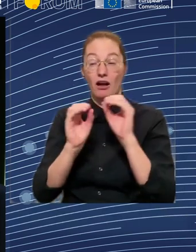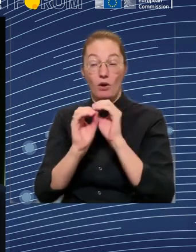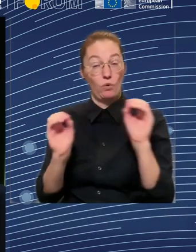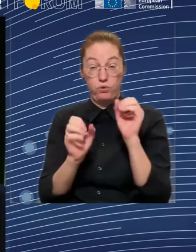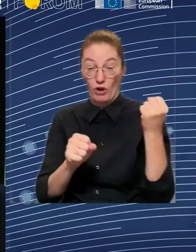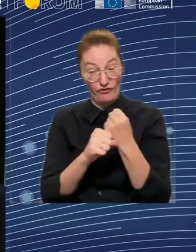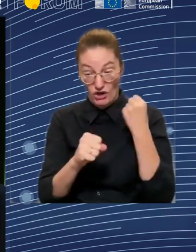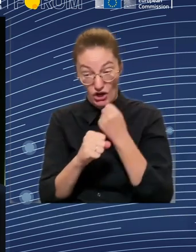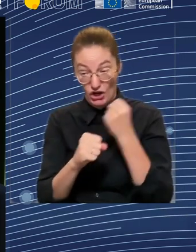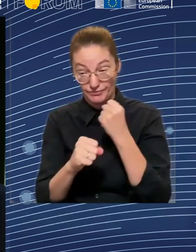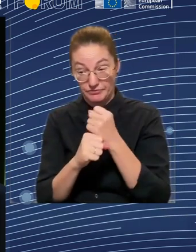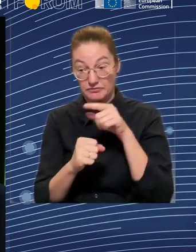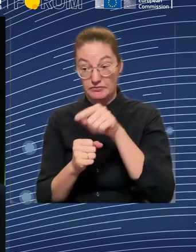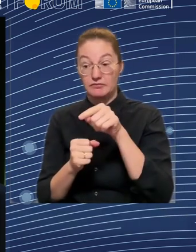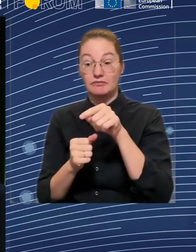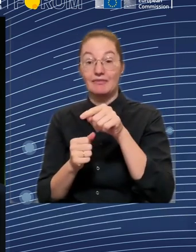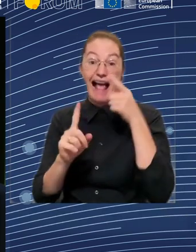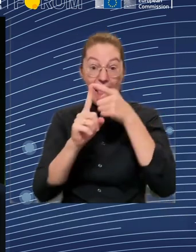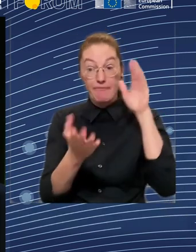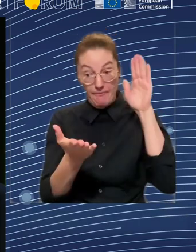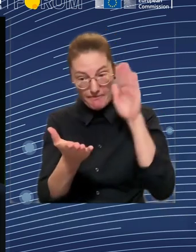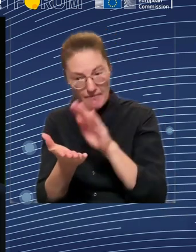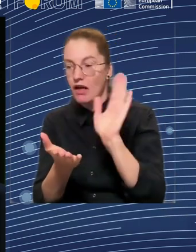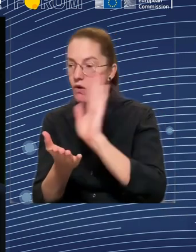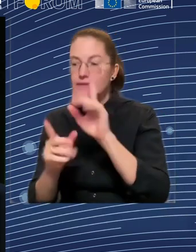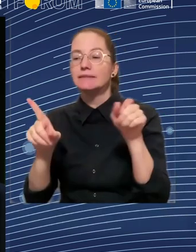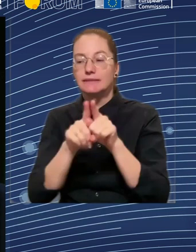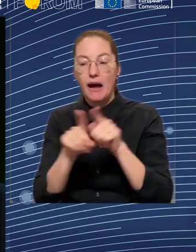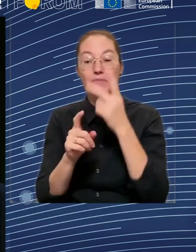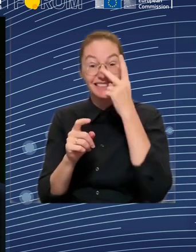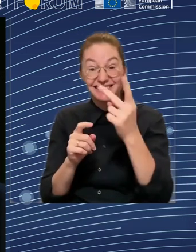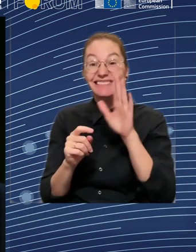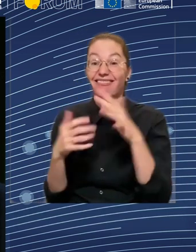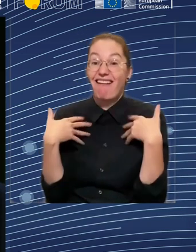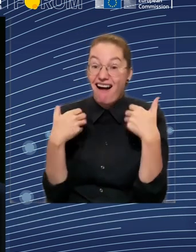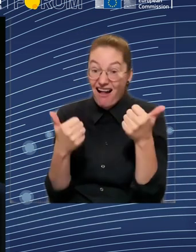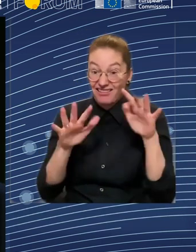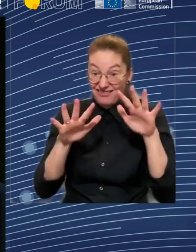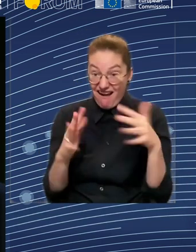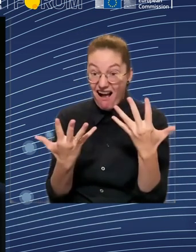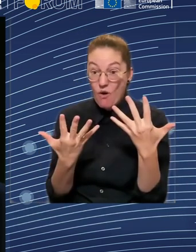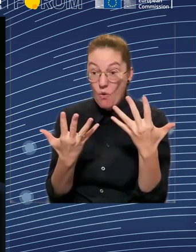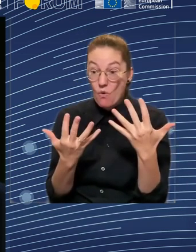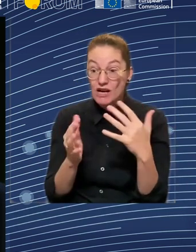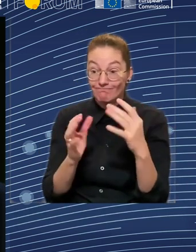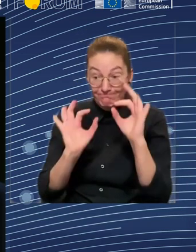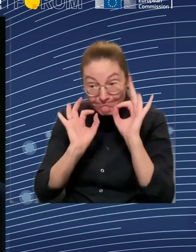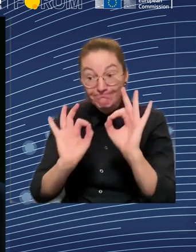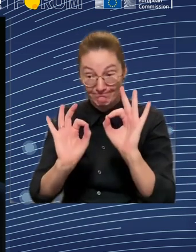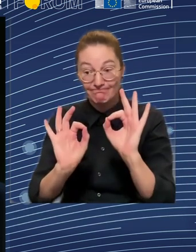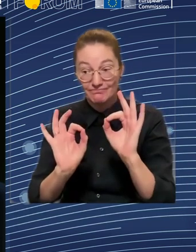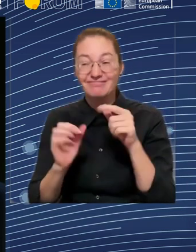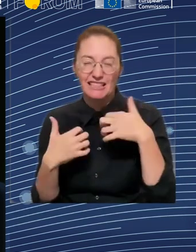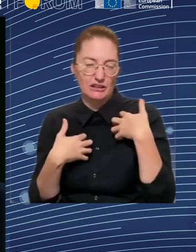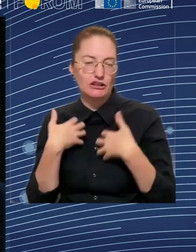how can we better ensure that our welfare systems do not inadvertently cause excess immigration into the Union? I'll put